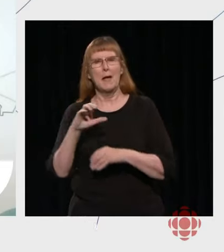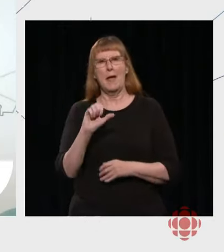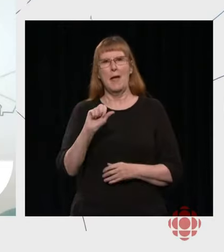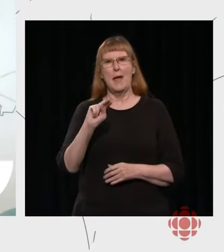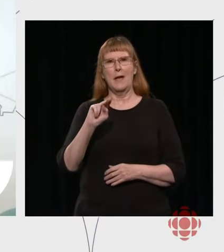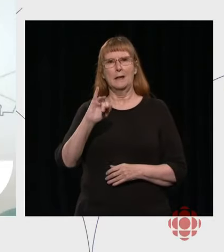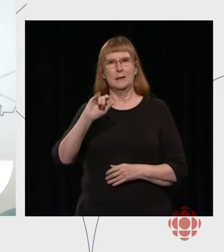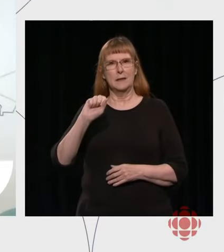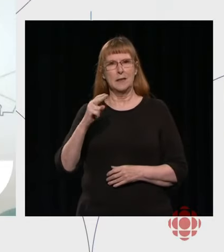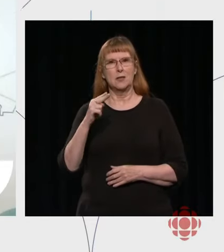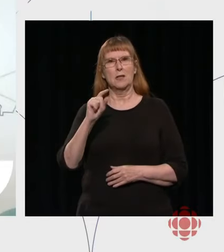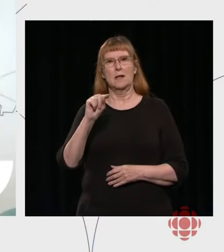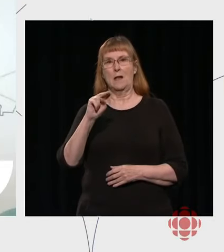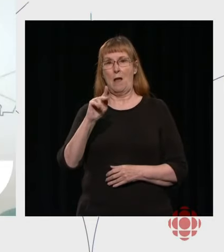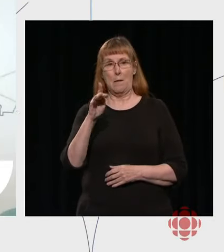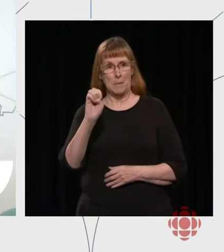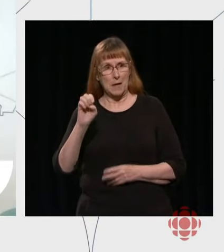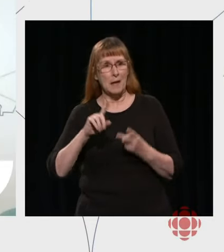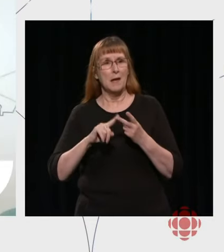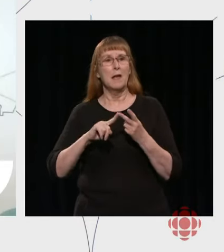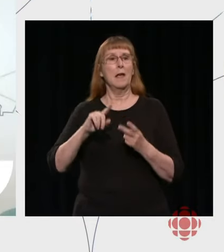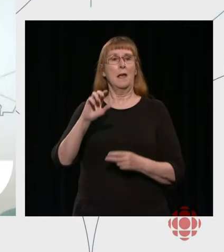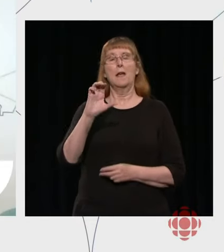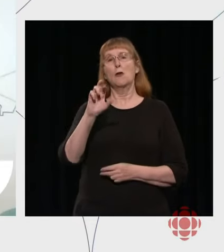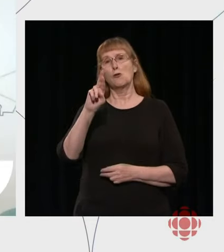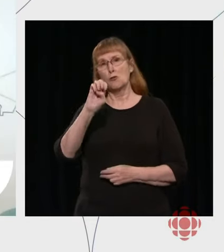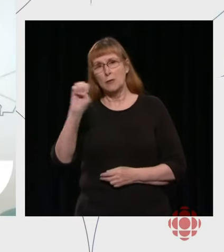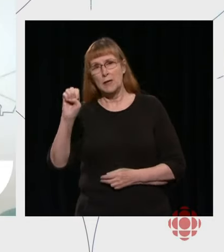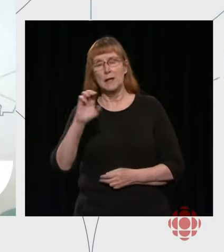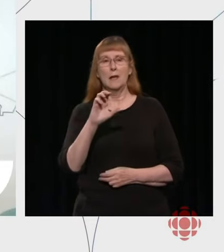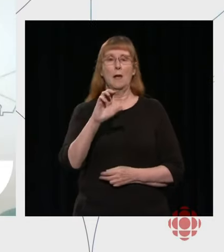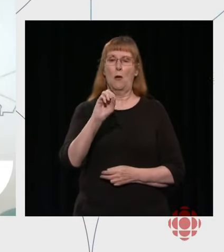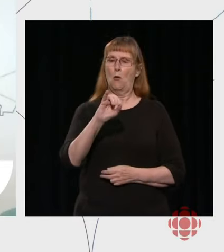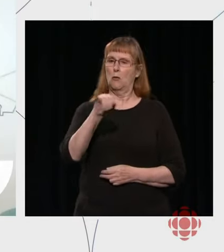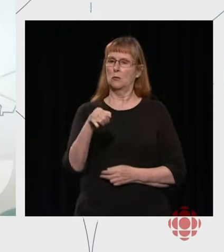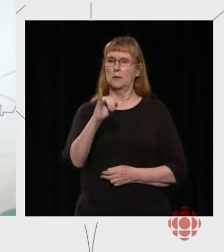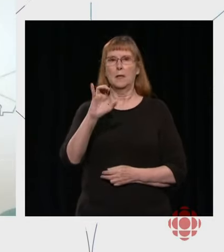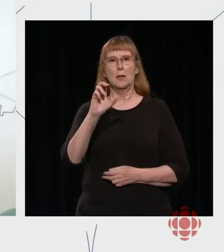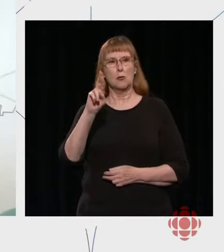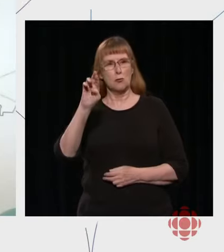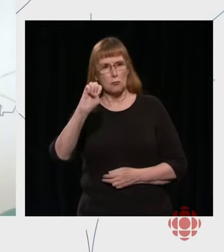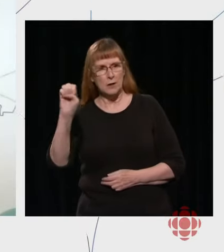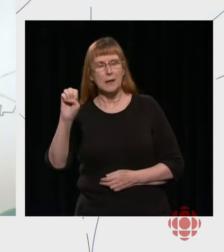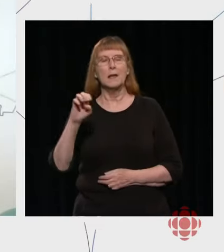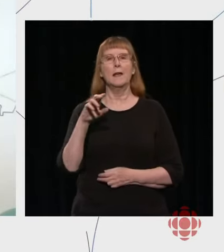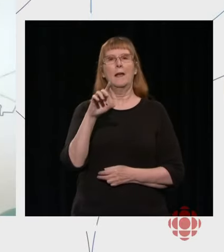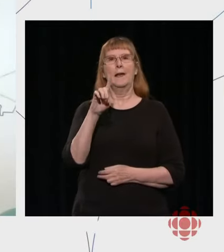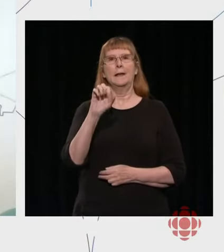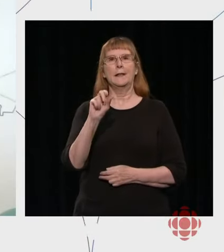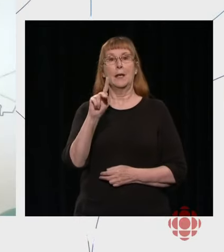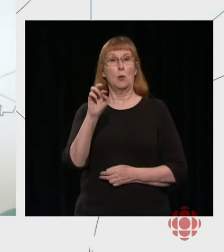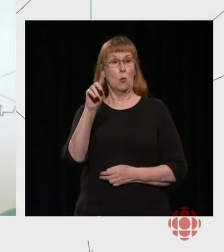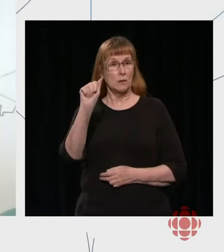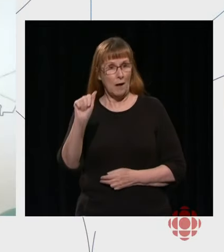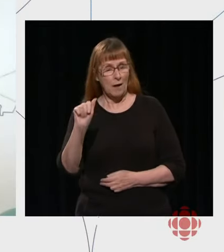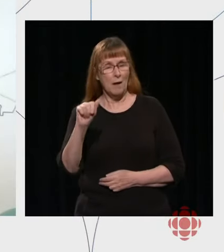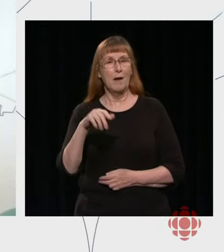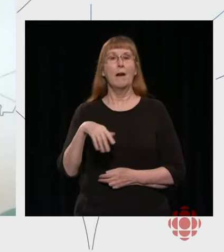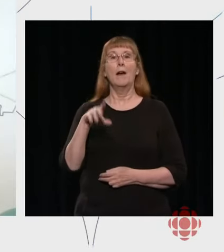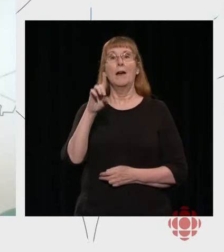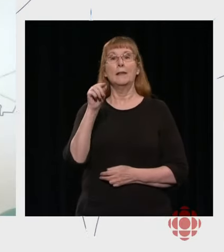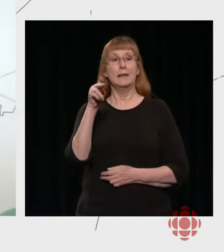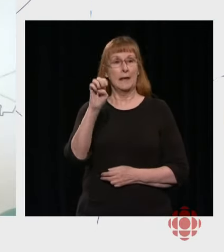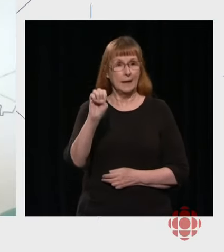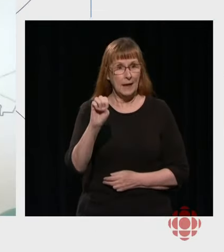Oji Cree, Dakota, and Dene people, and also the homeland of the Métis Nation. My name is Patricia Bittouchikoudi.